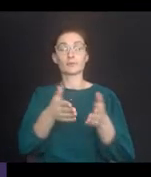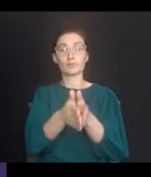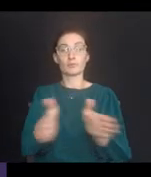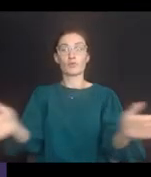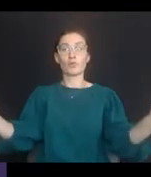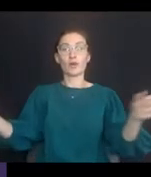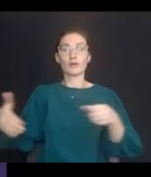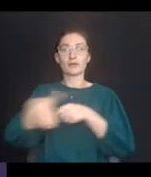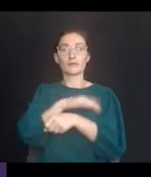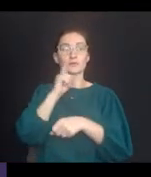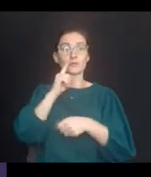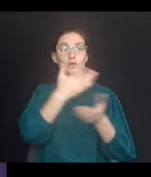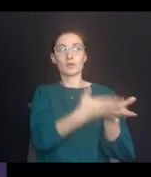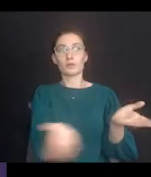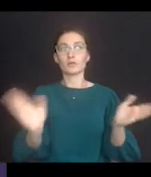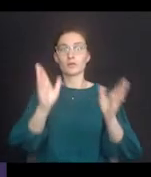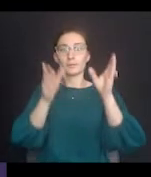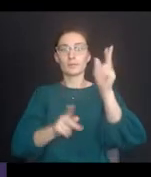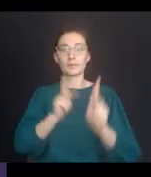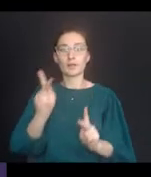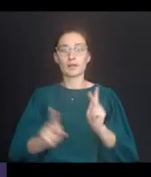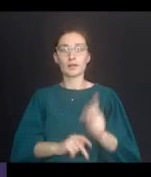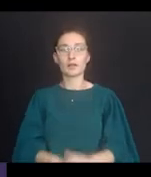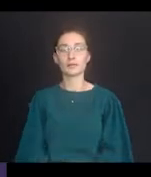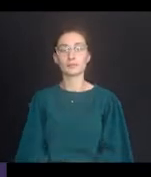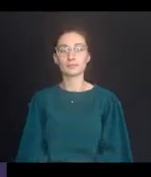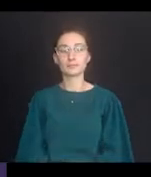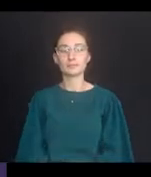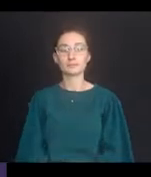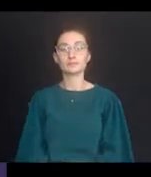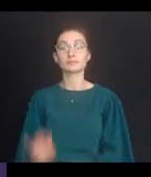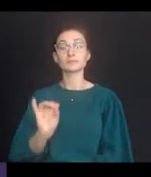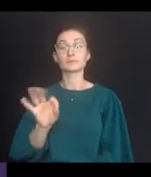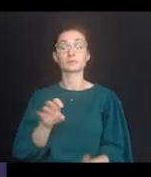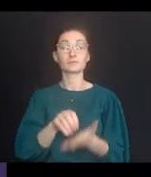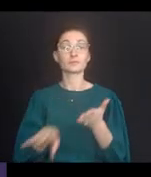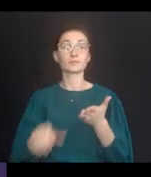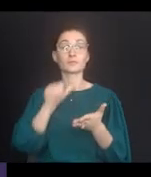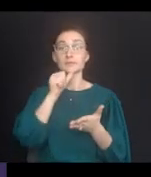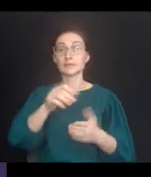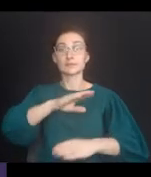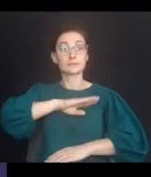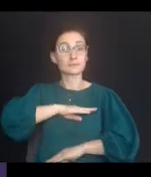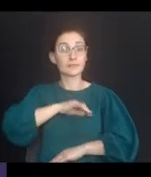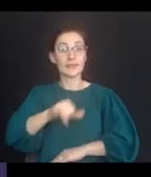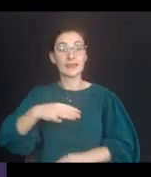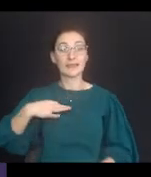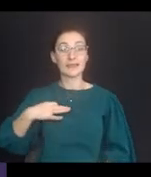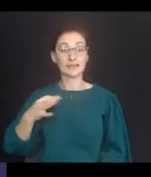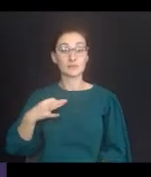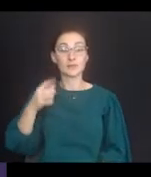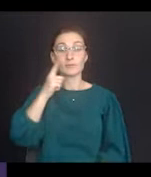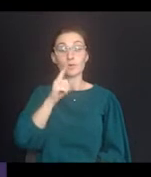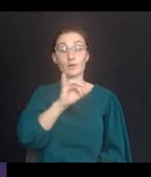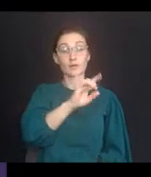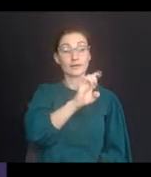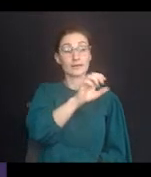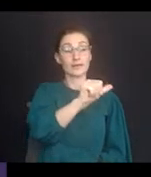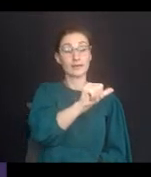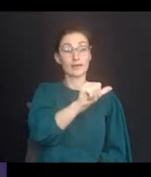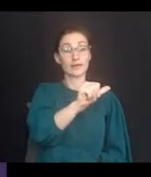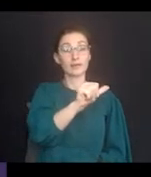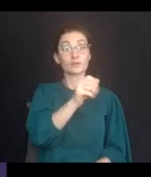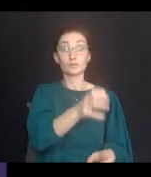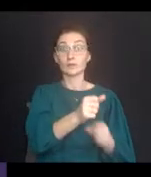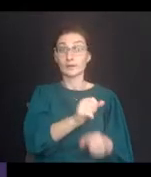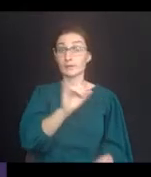provide broad coverage of individuals. So if a student doesn't meet eligibility under the IDEA for an